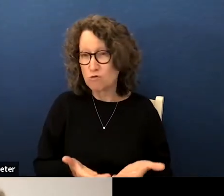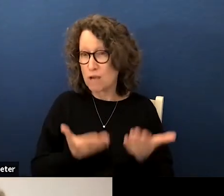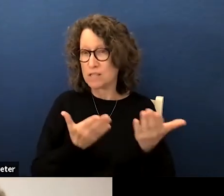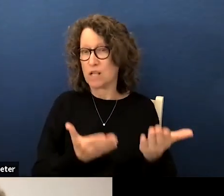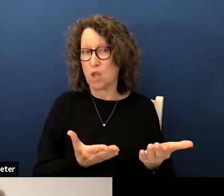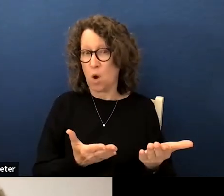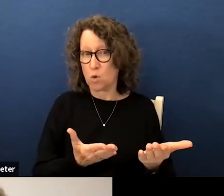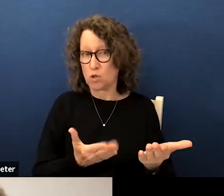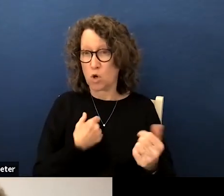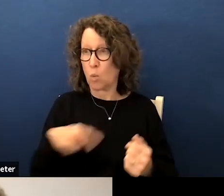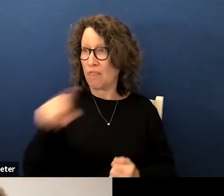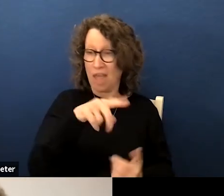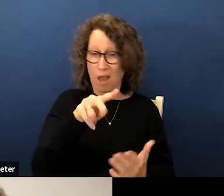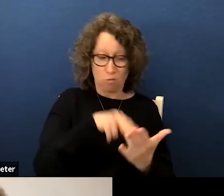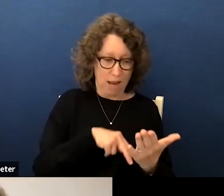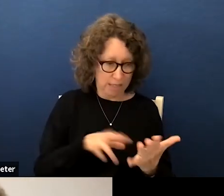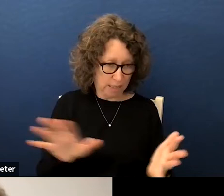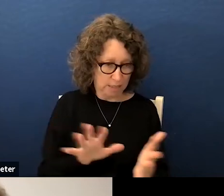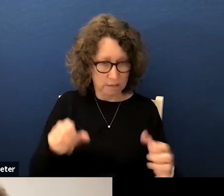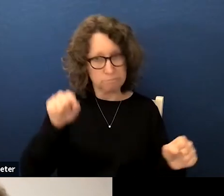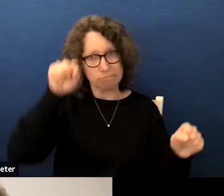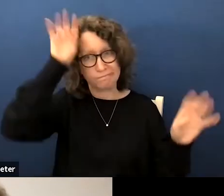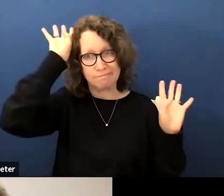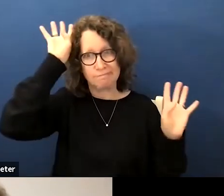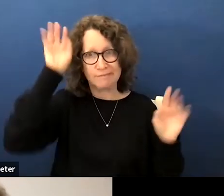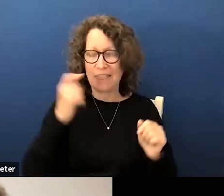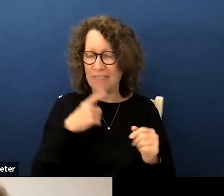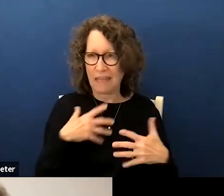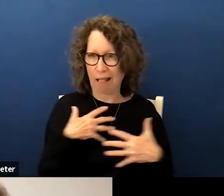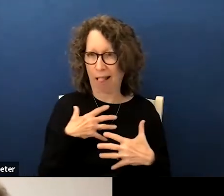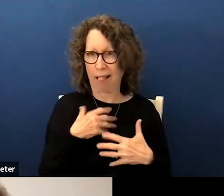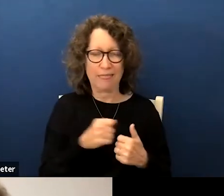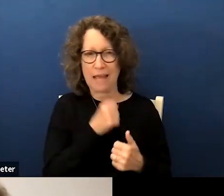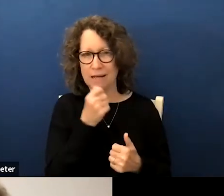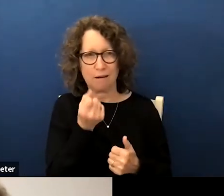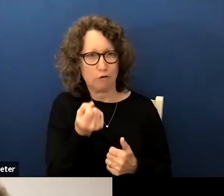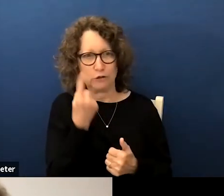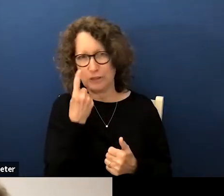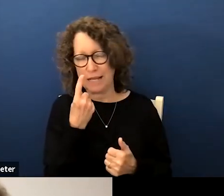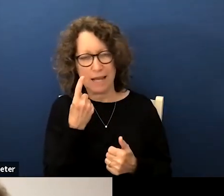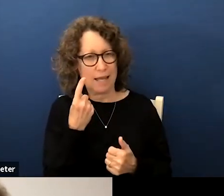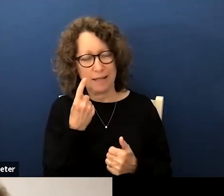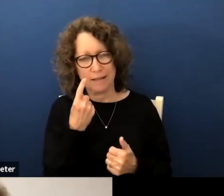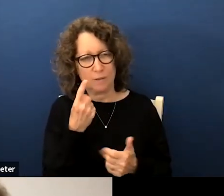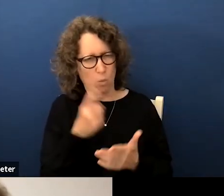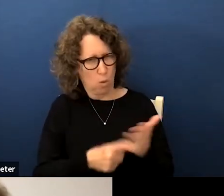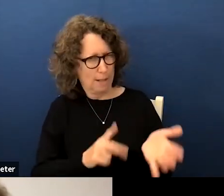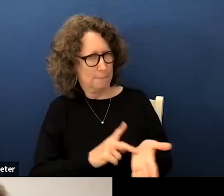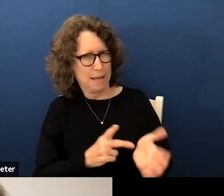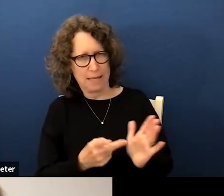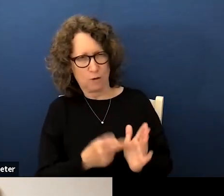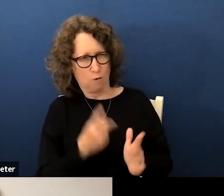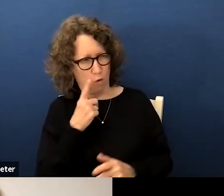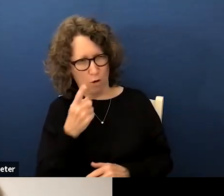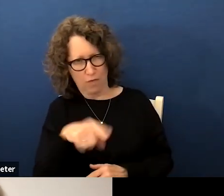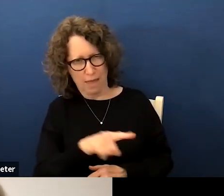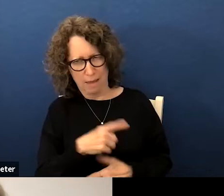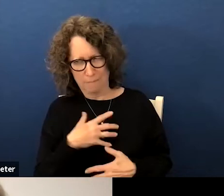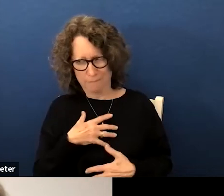when they read it they were extremely nervous because they didn't really understand what it meant for them